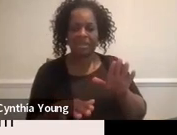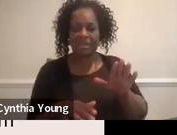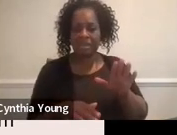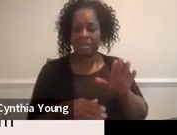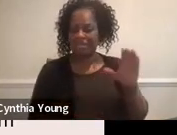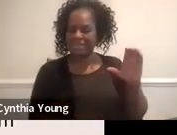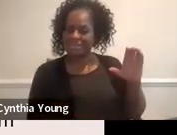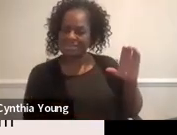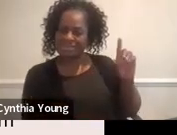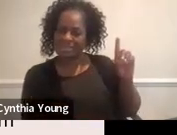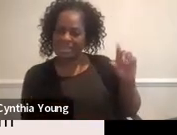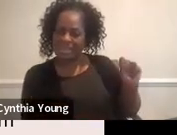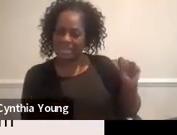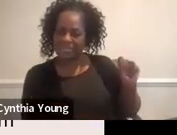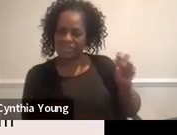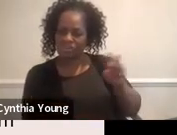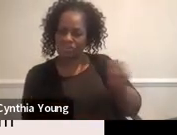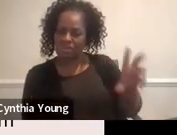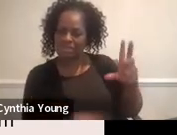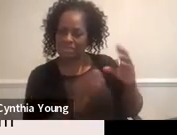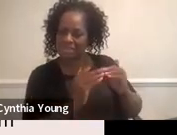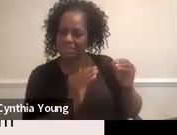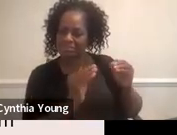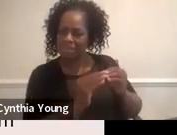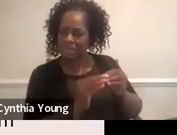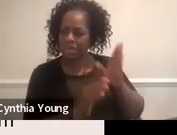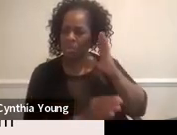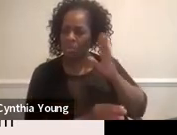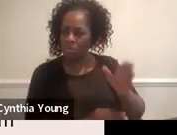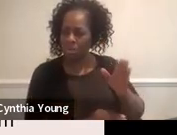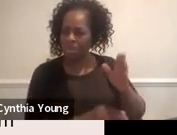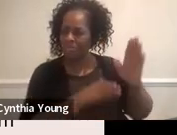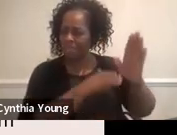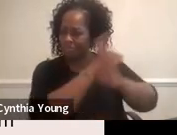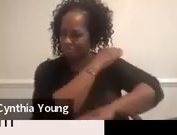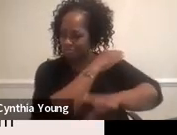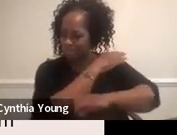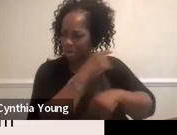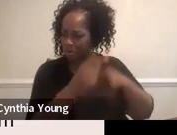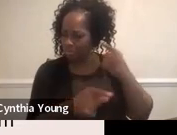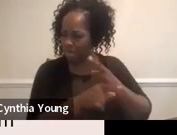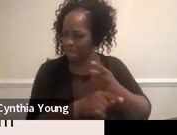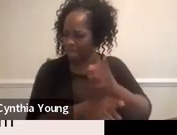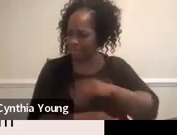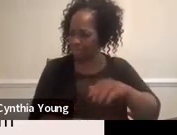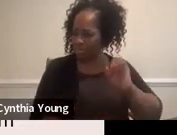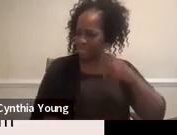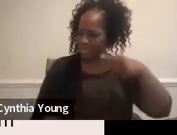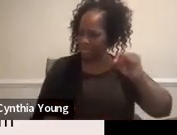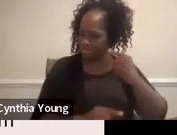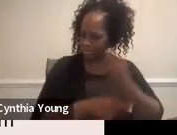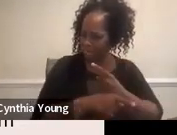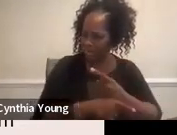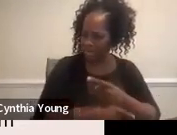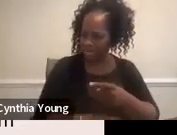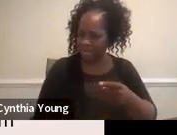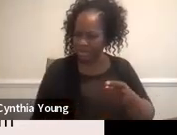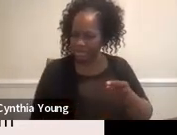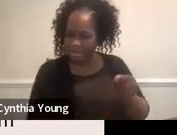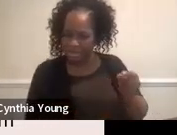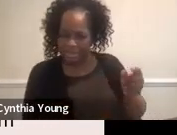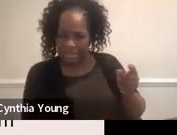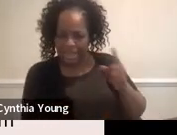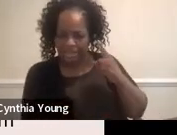CDS transition meeting, we talked about doing that in the fall. Was that September we talked about doing that? Uh,